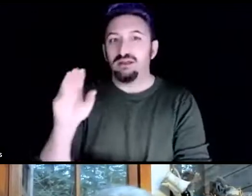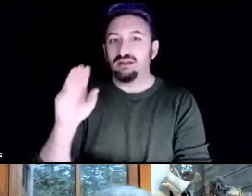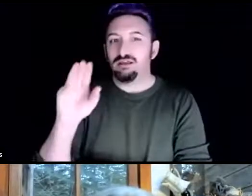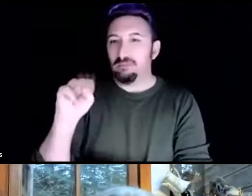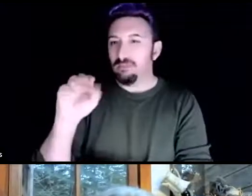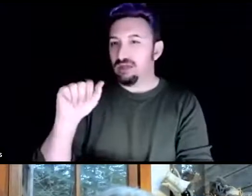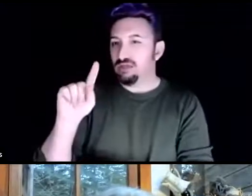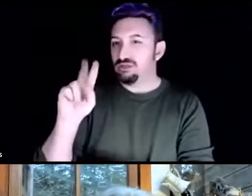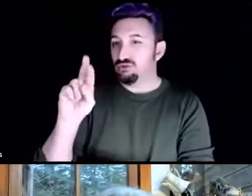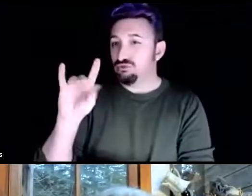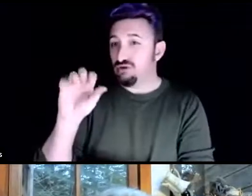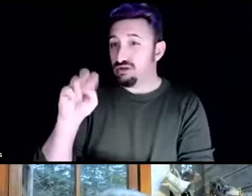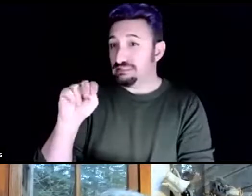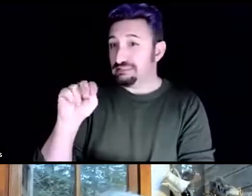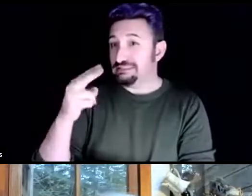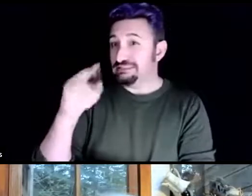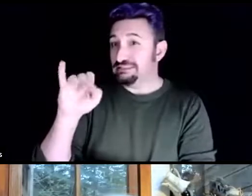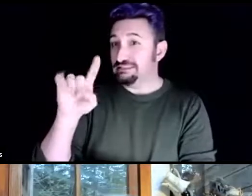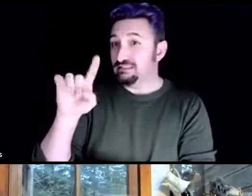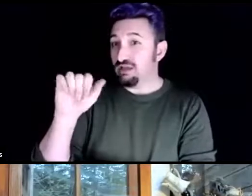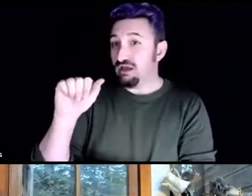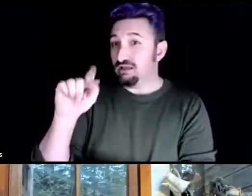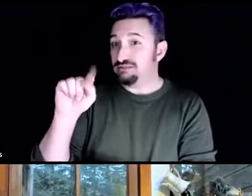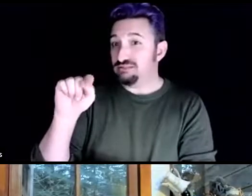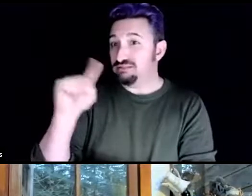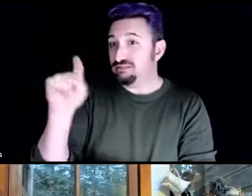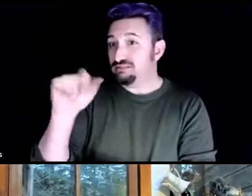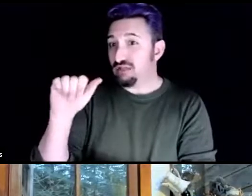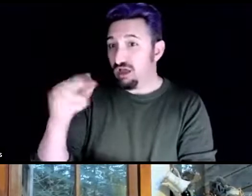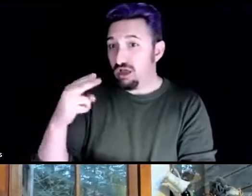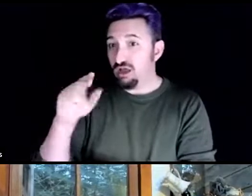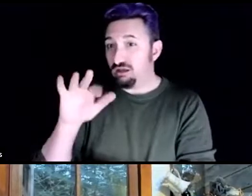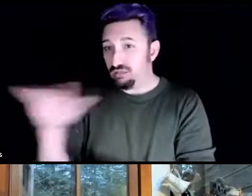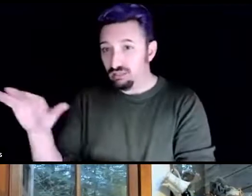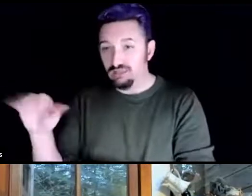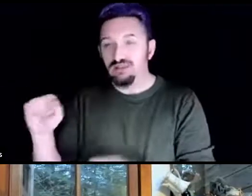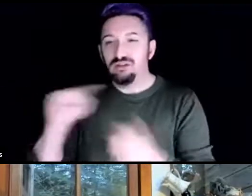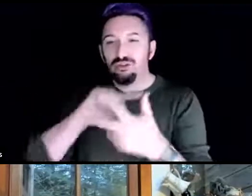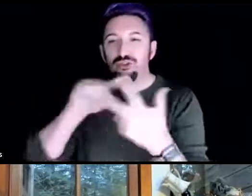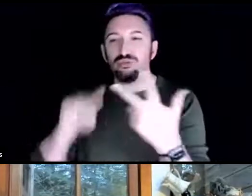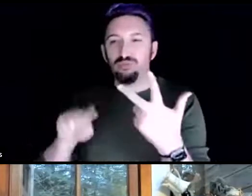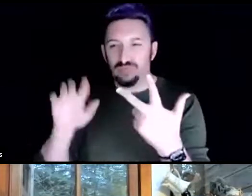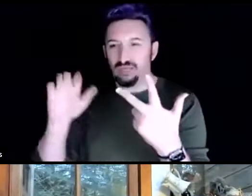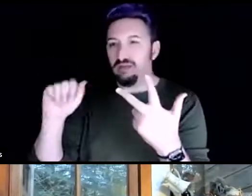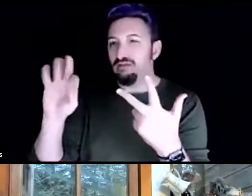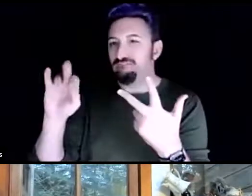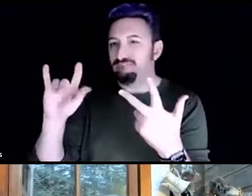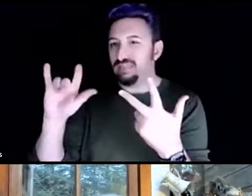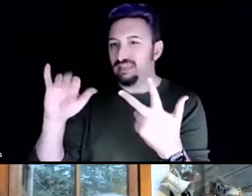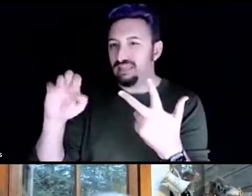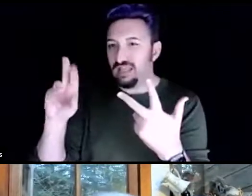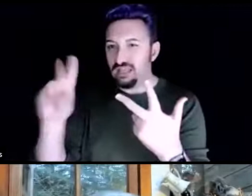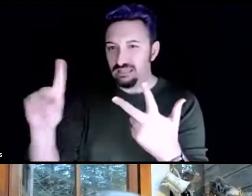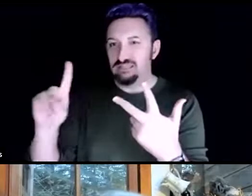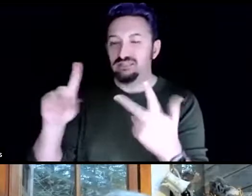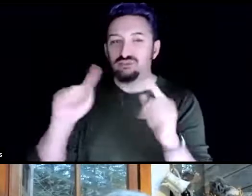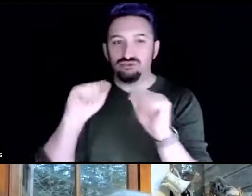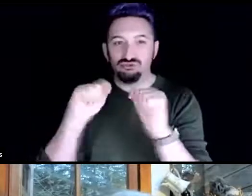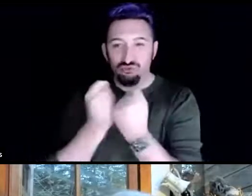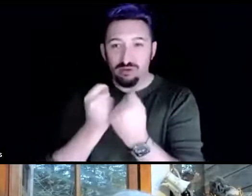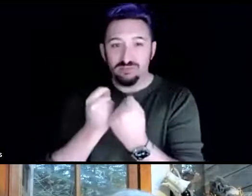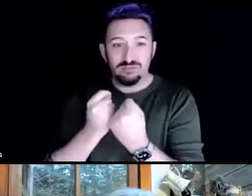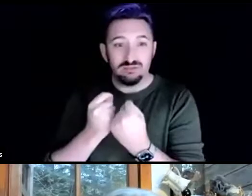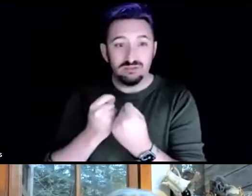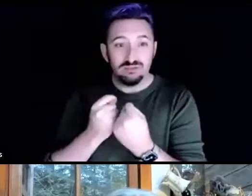tribes. They're known as the three affiliated tribes. And they were almost wiped out by smallpox